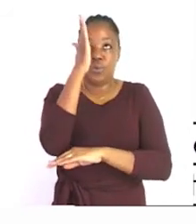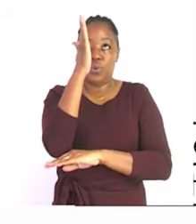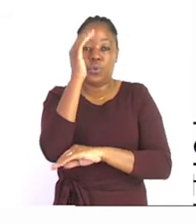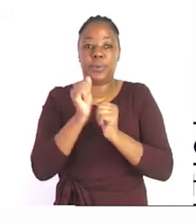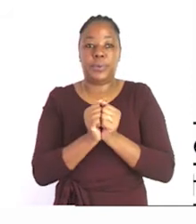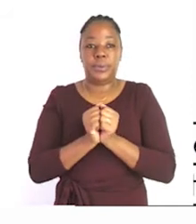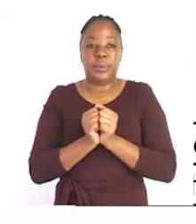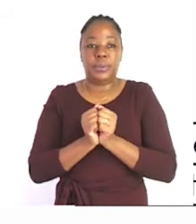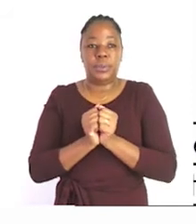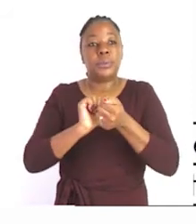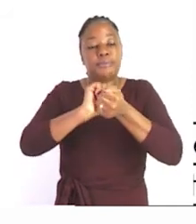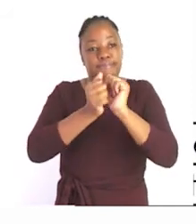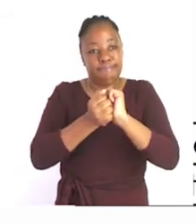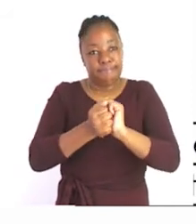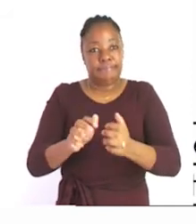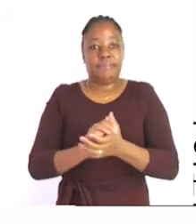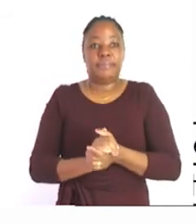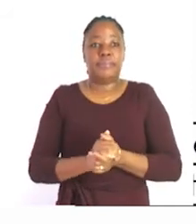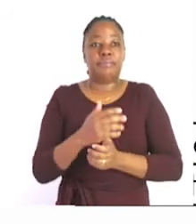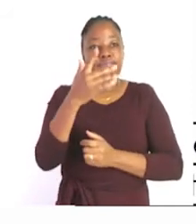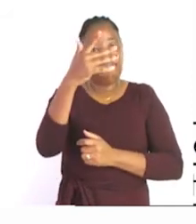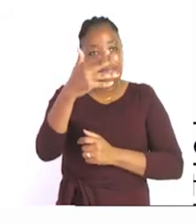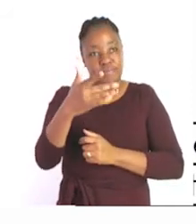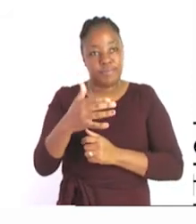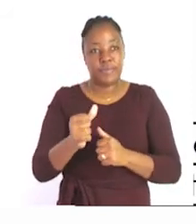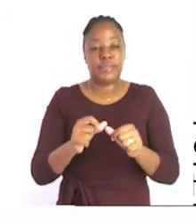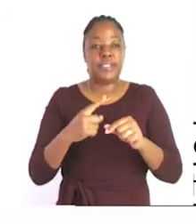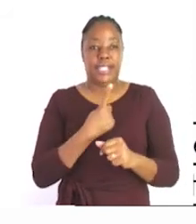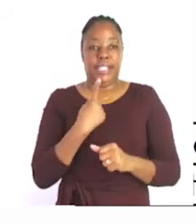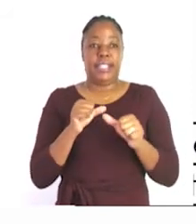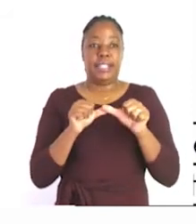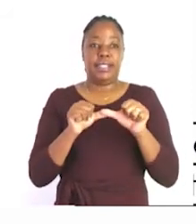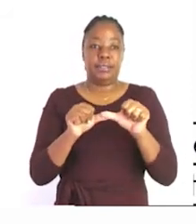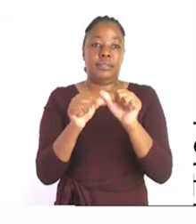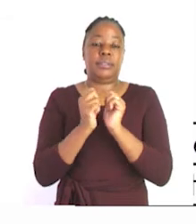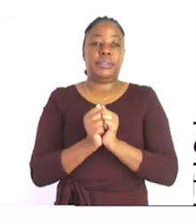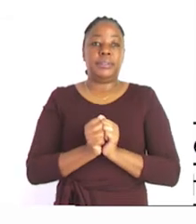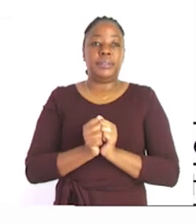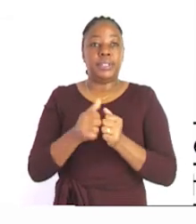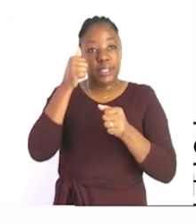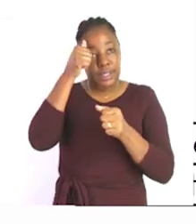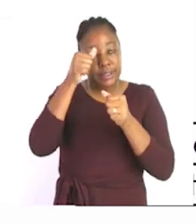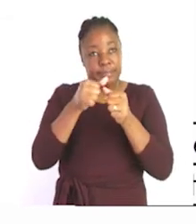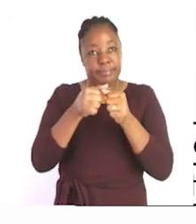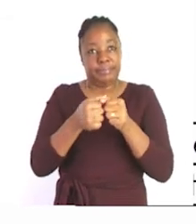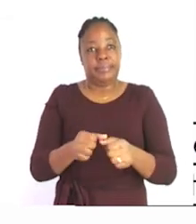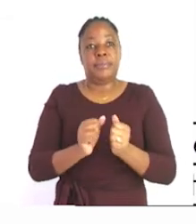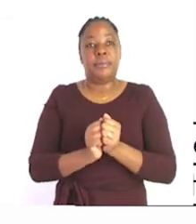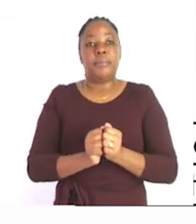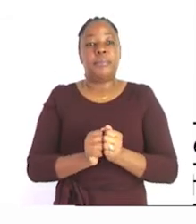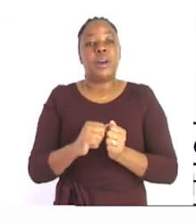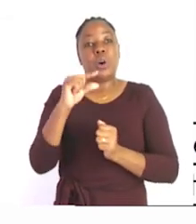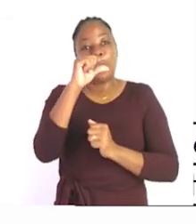the rest of these sentences you can do by yourselves but remember a synonym means